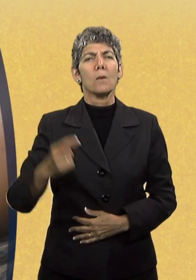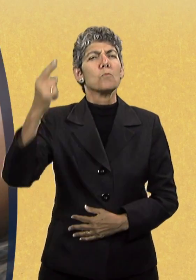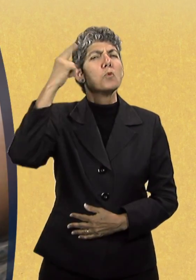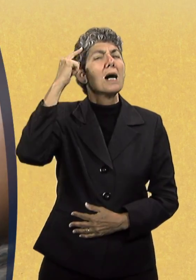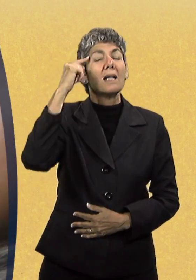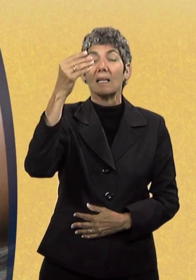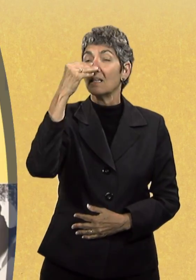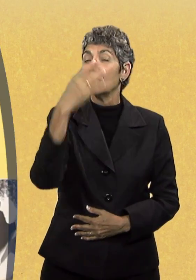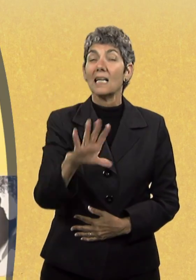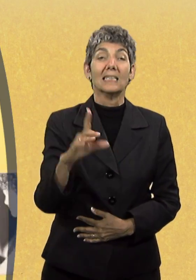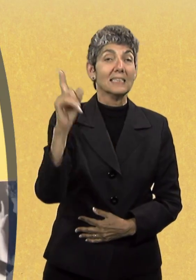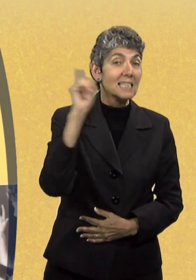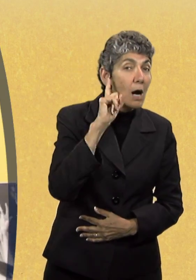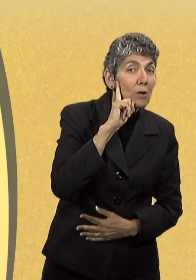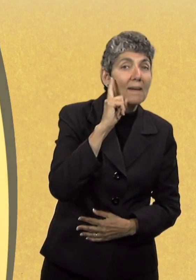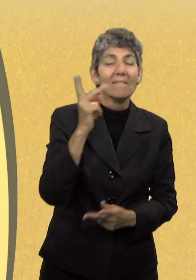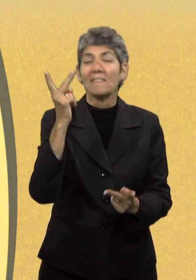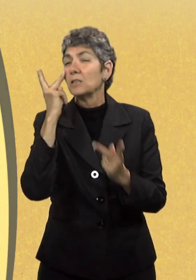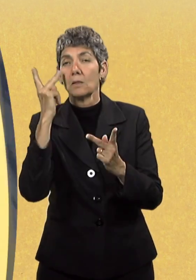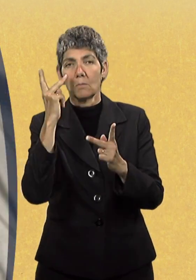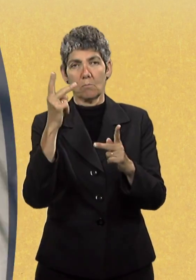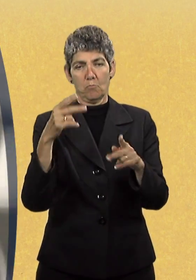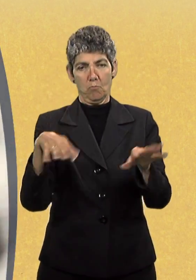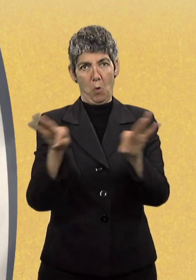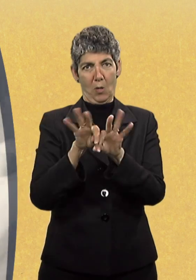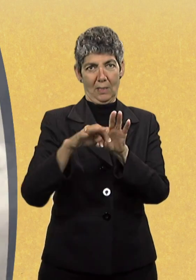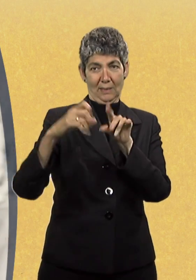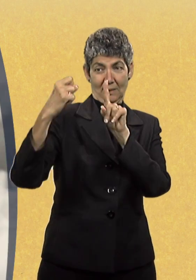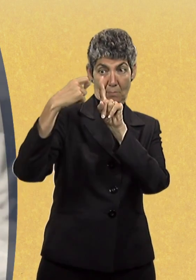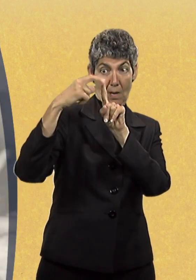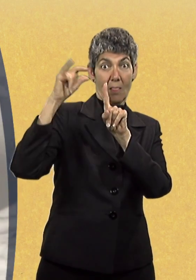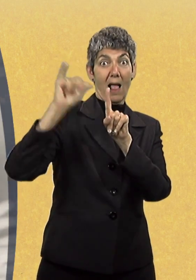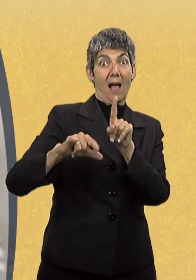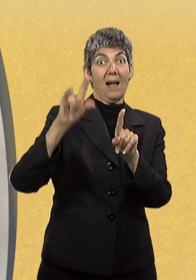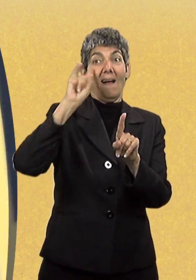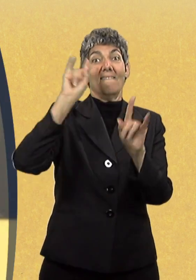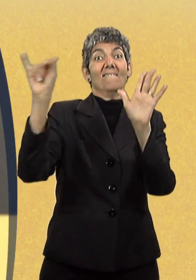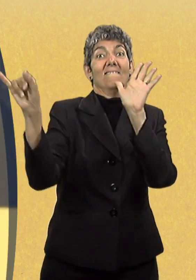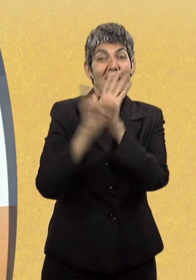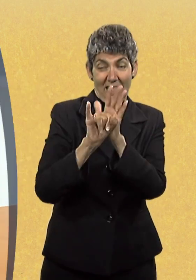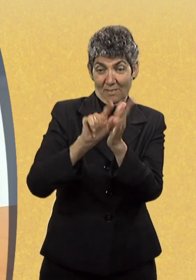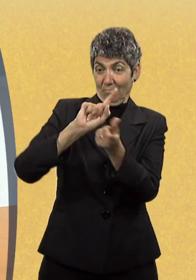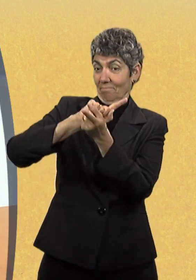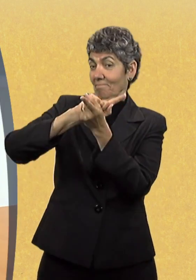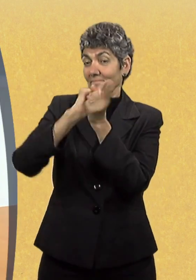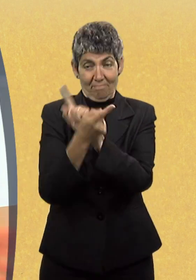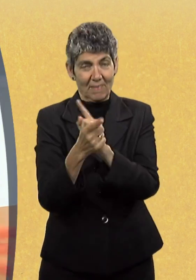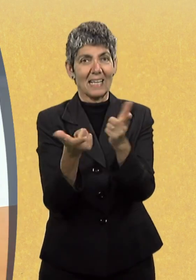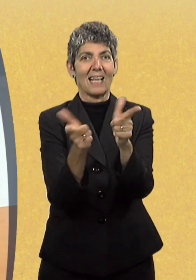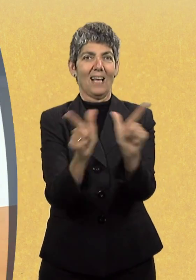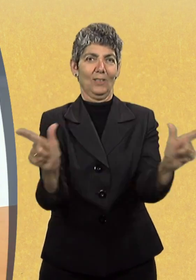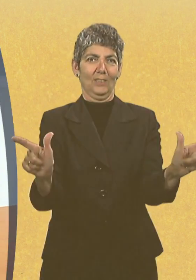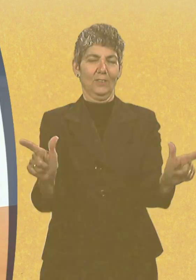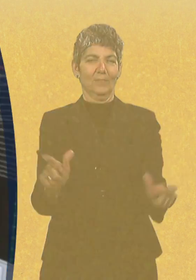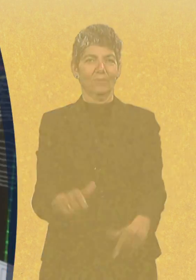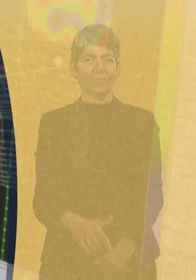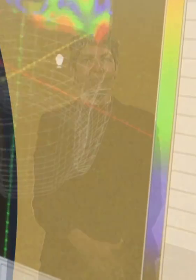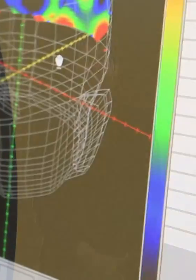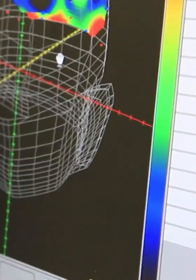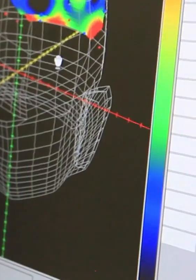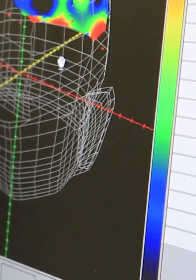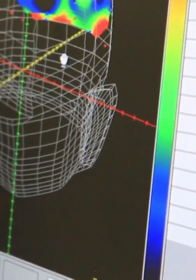search for patterns and its production of patterns on the hands or the tongue, and will do so equally.